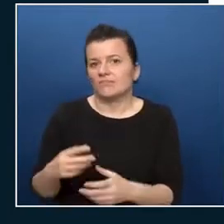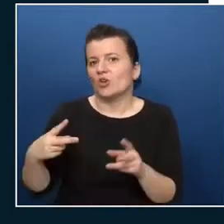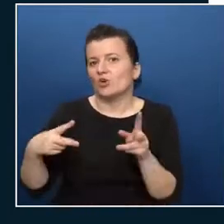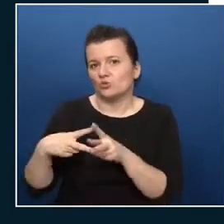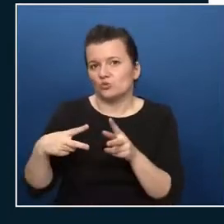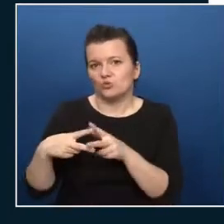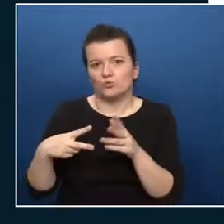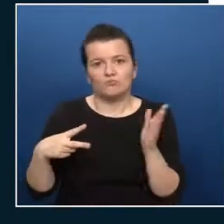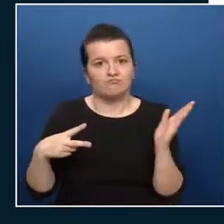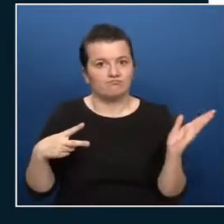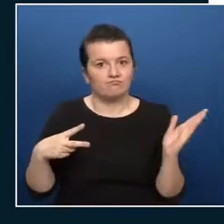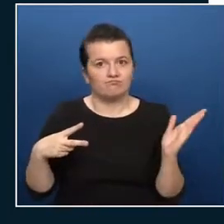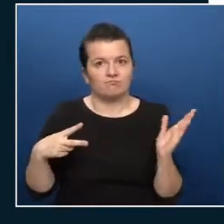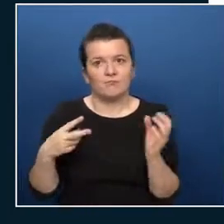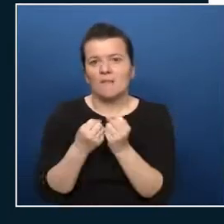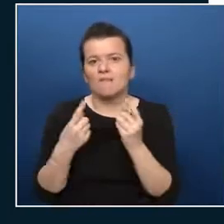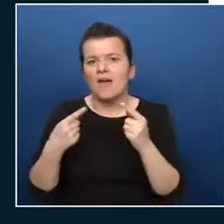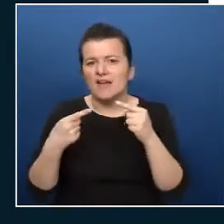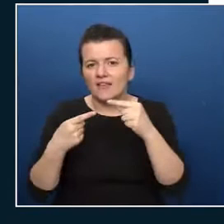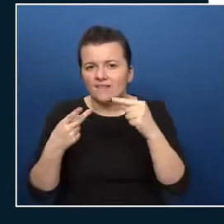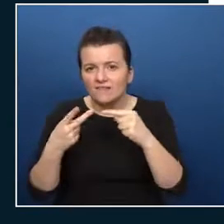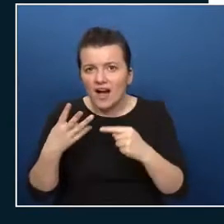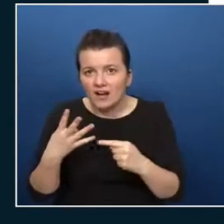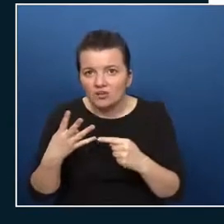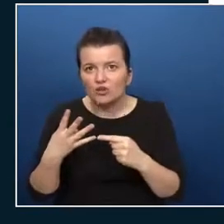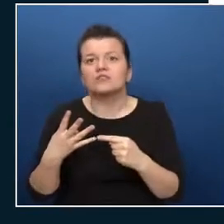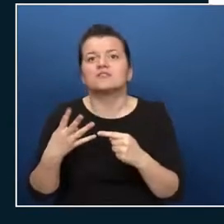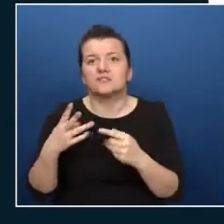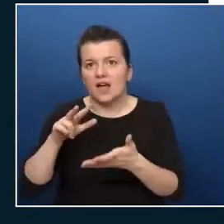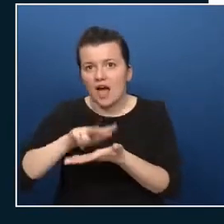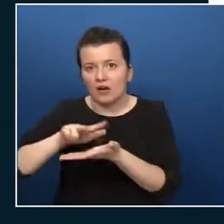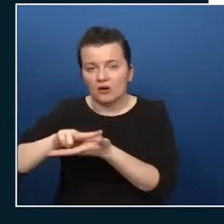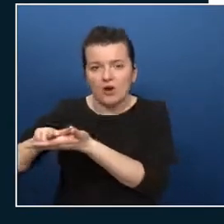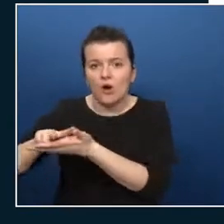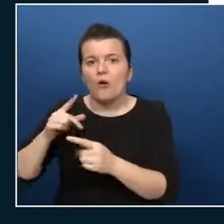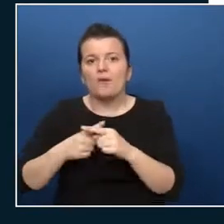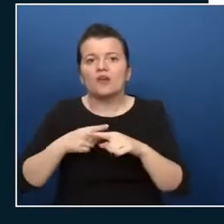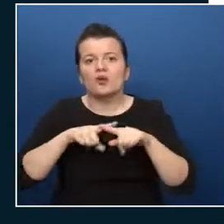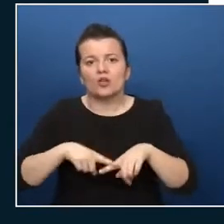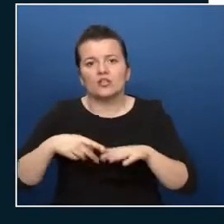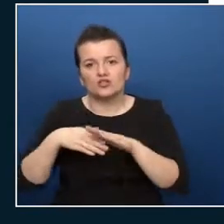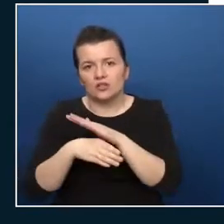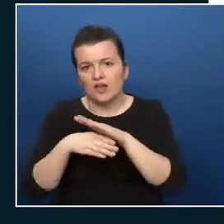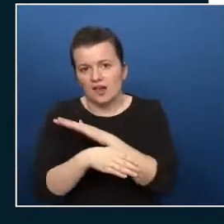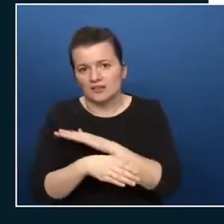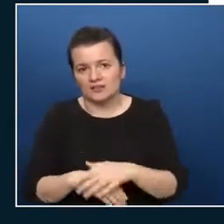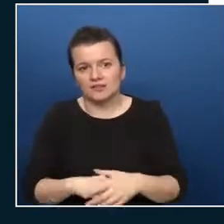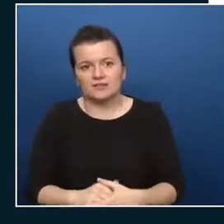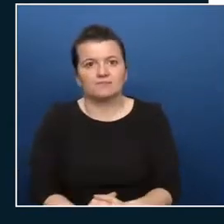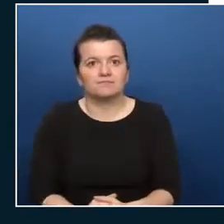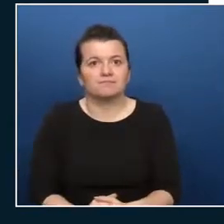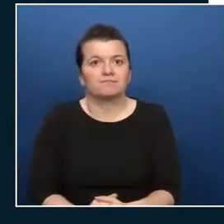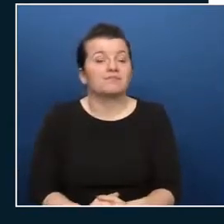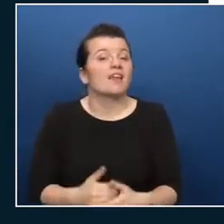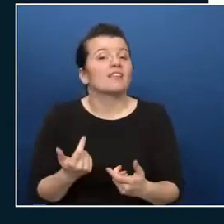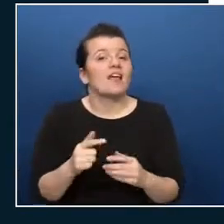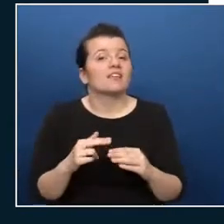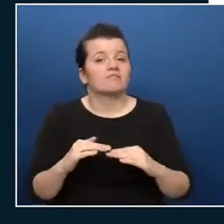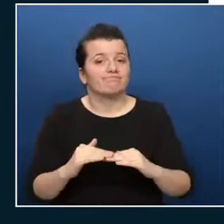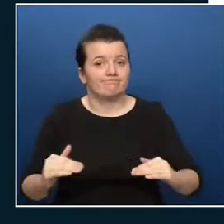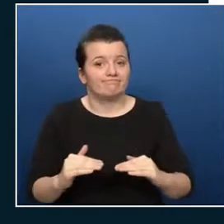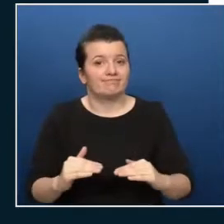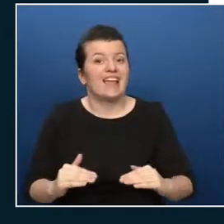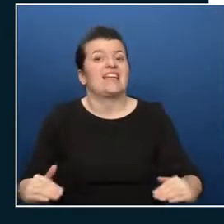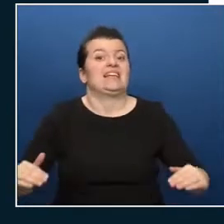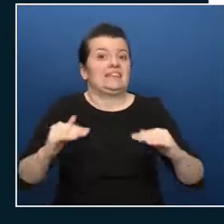authentication and conditional access policies next up management groups management groups are